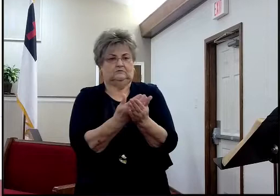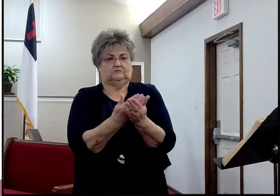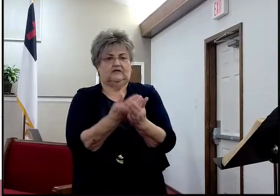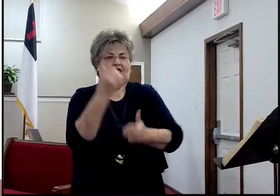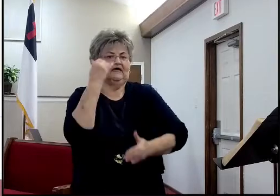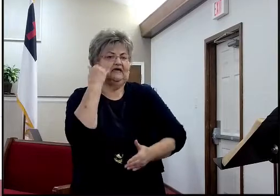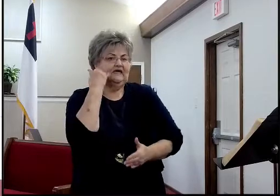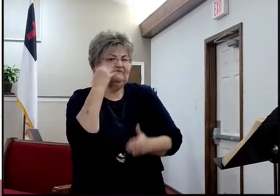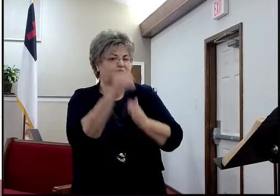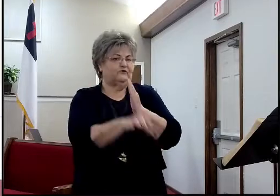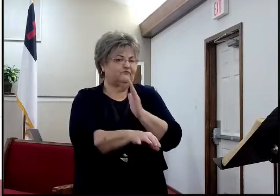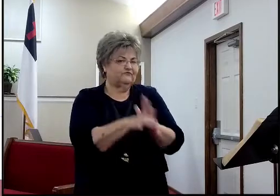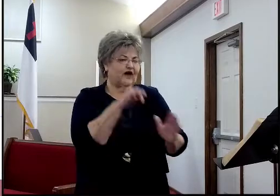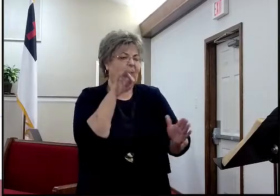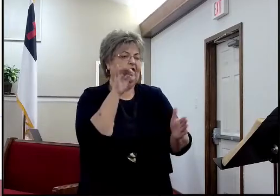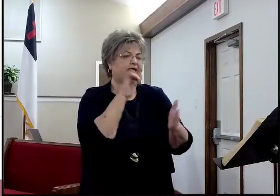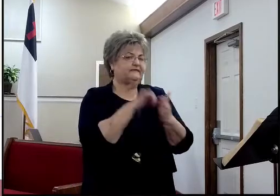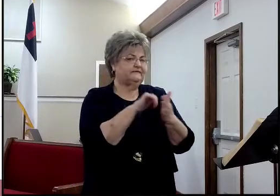lead you to believe